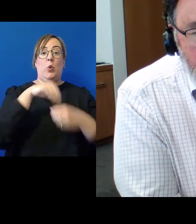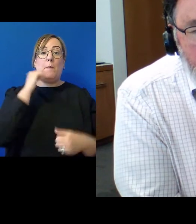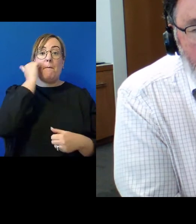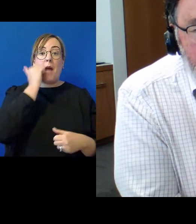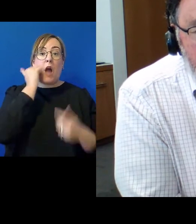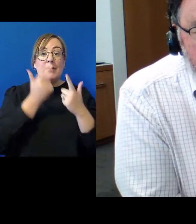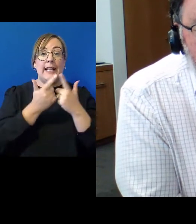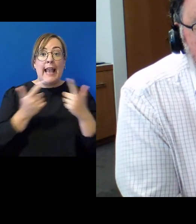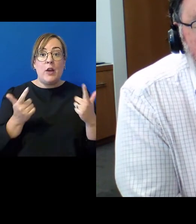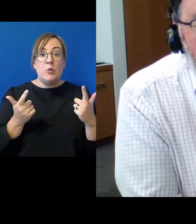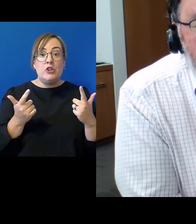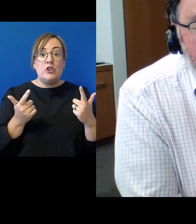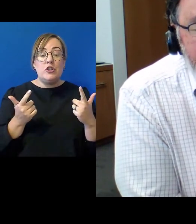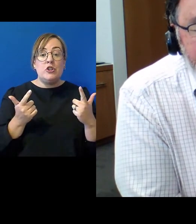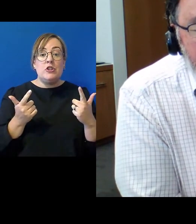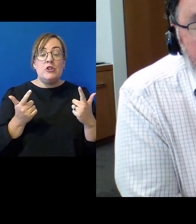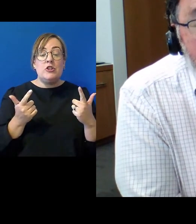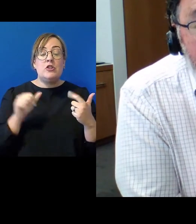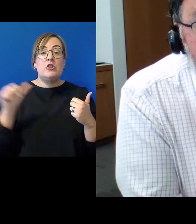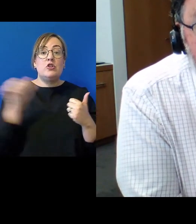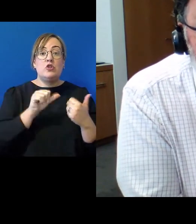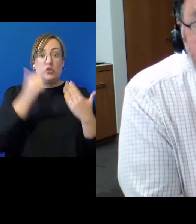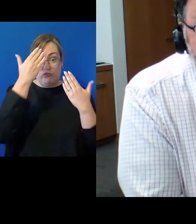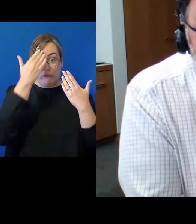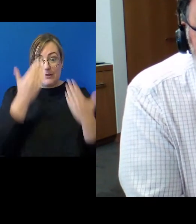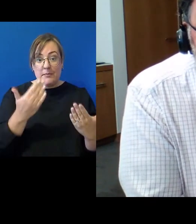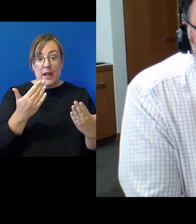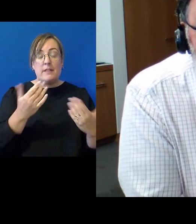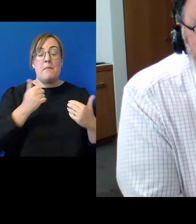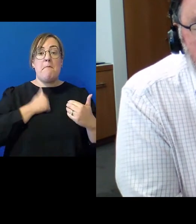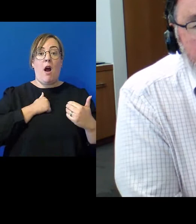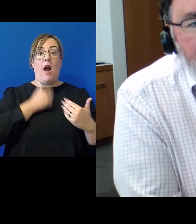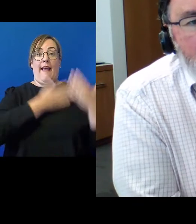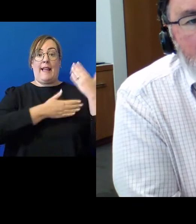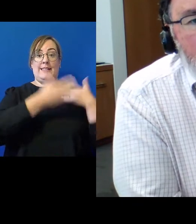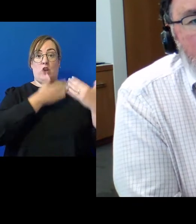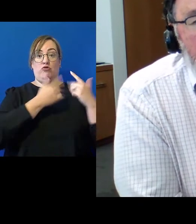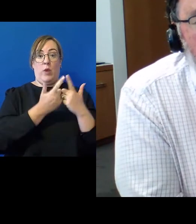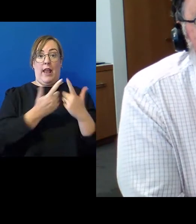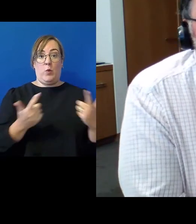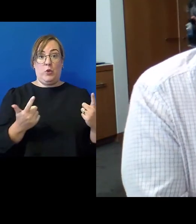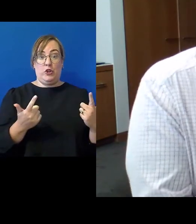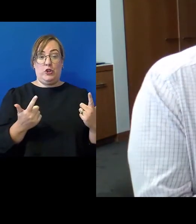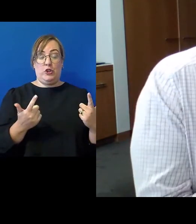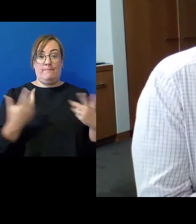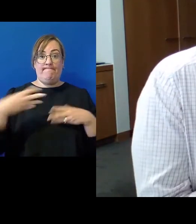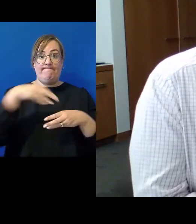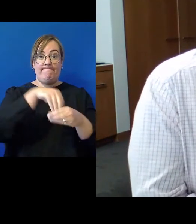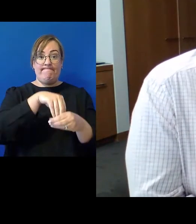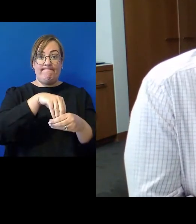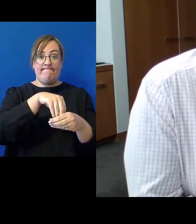with respect to the introduction of my ancestral language into its operation